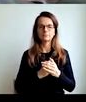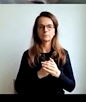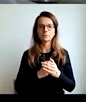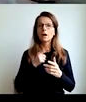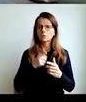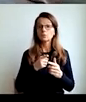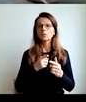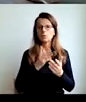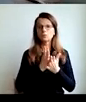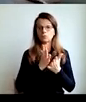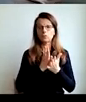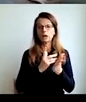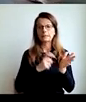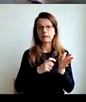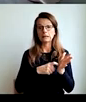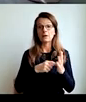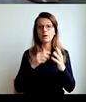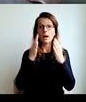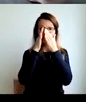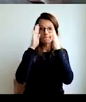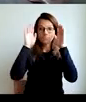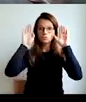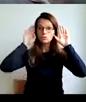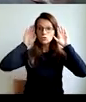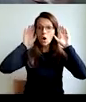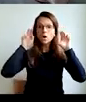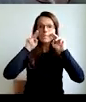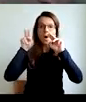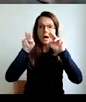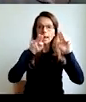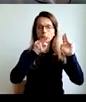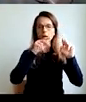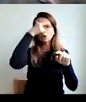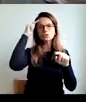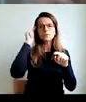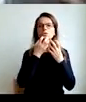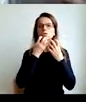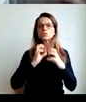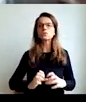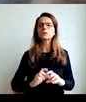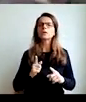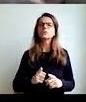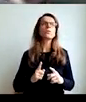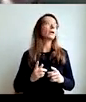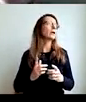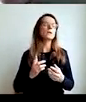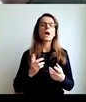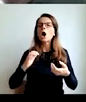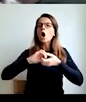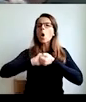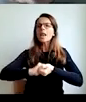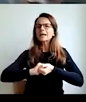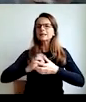requires a wider view, human history is way